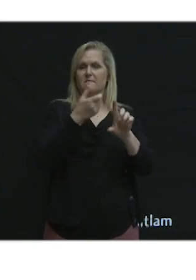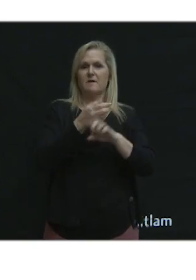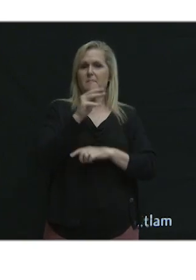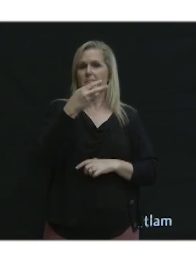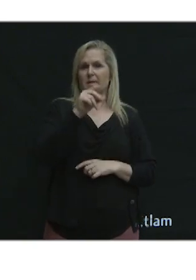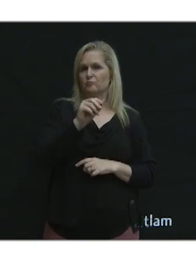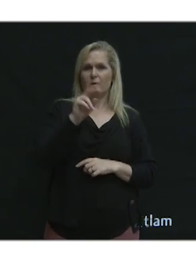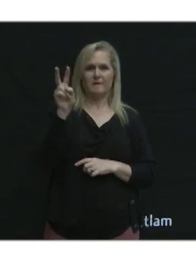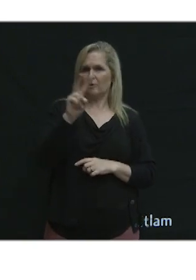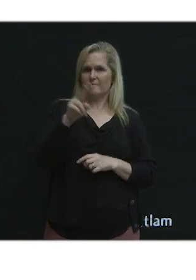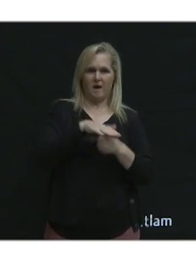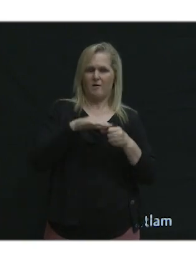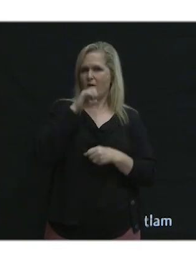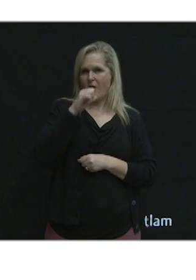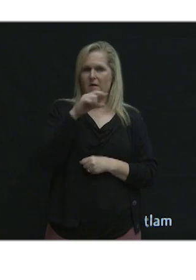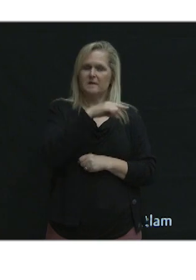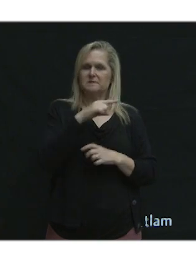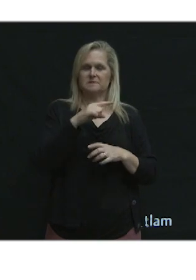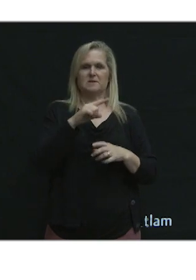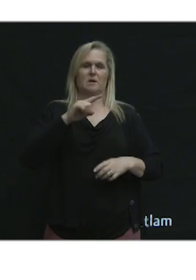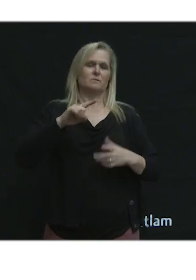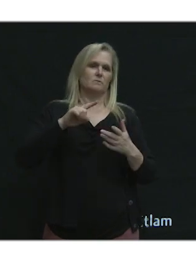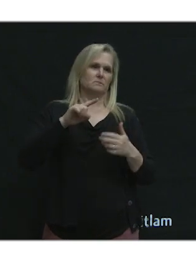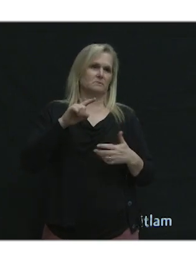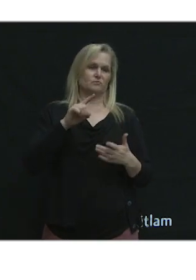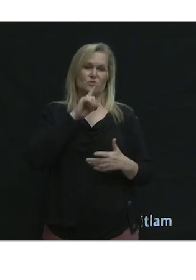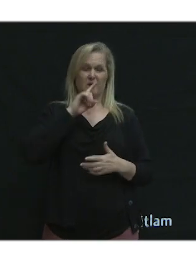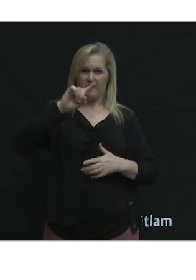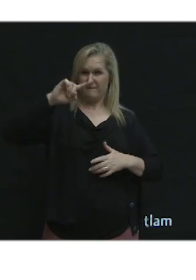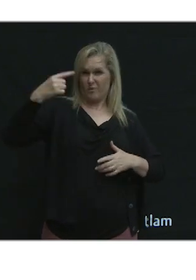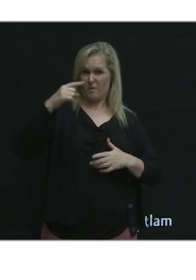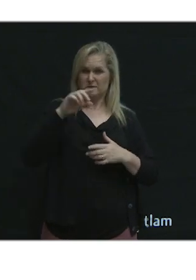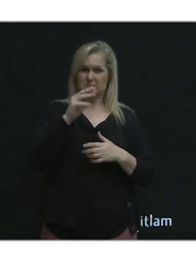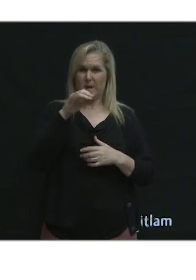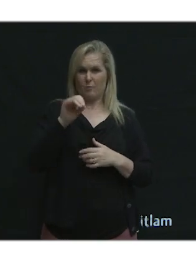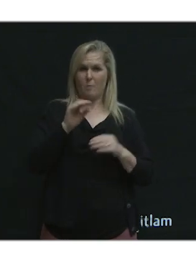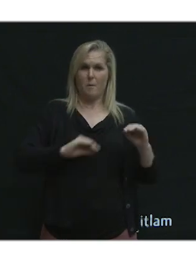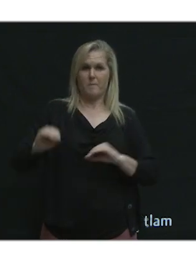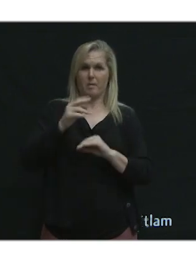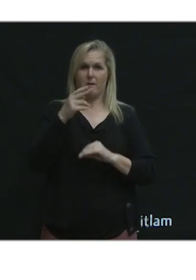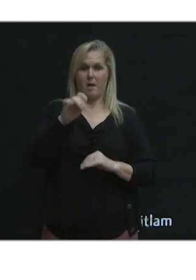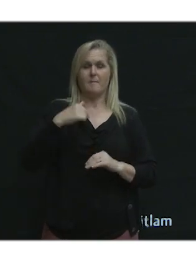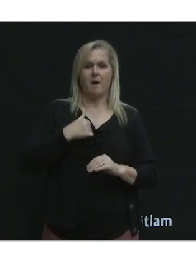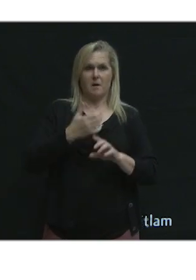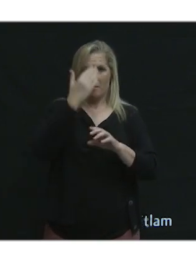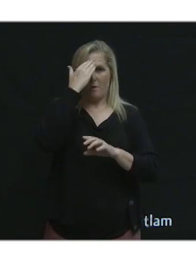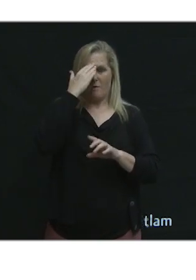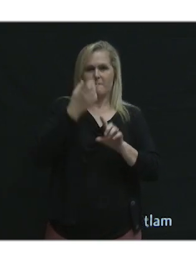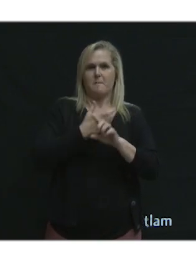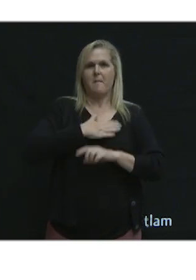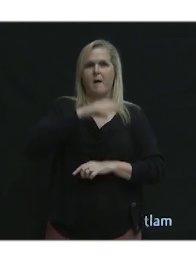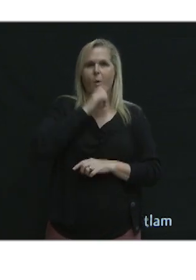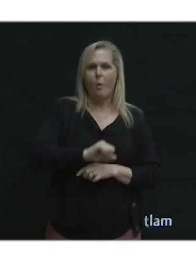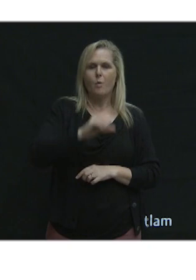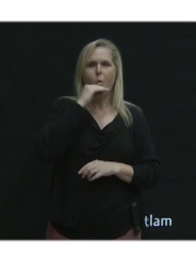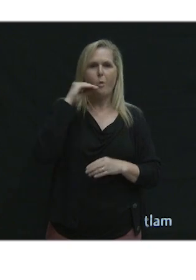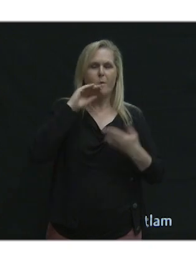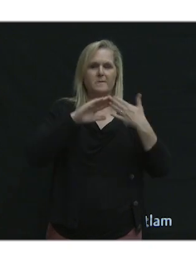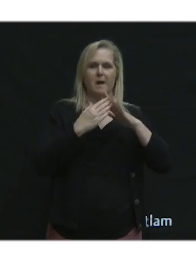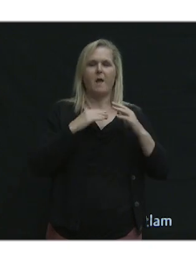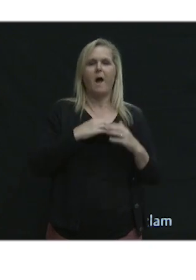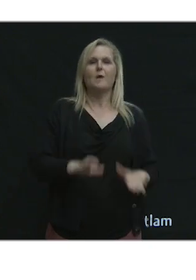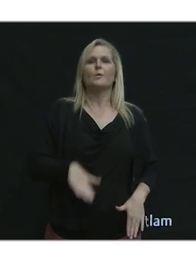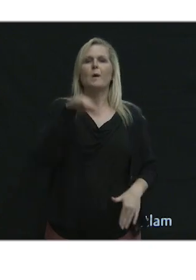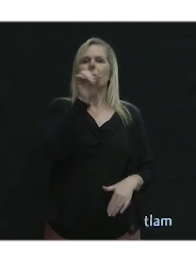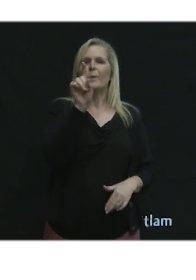Vancouver region. It's one of the first micromobility hubs that I know of. It's from my old hometown. I grew up in Switzerland.